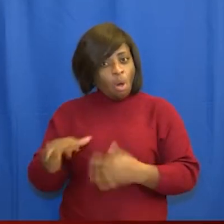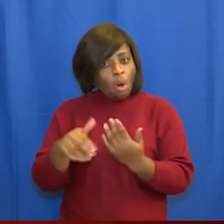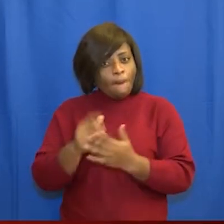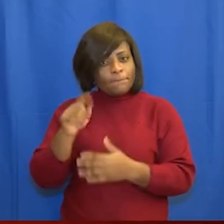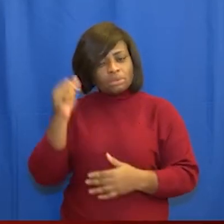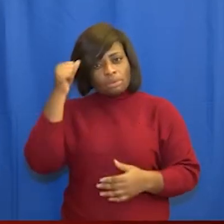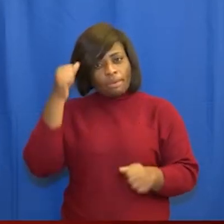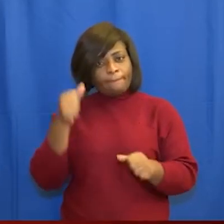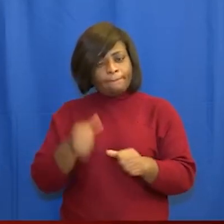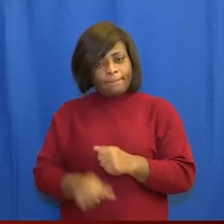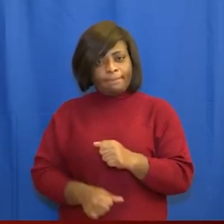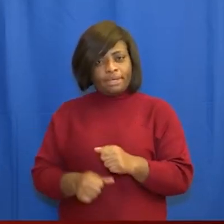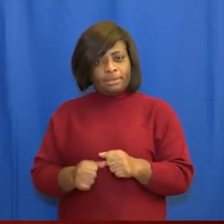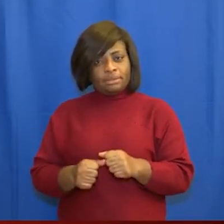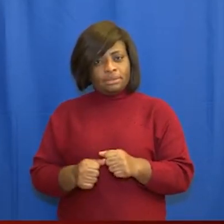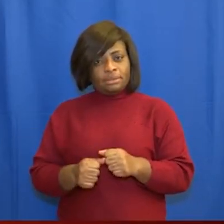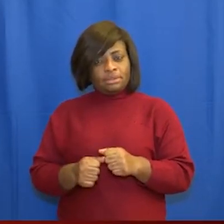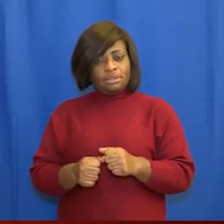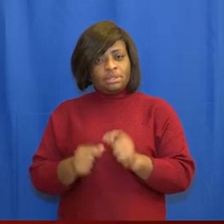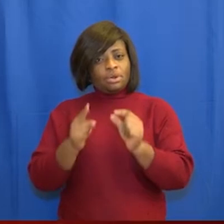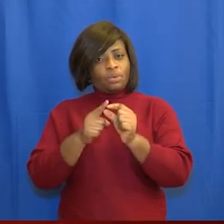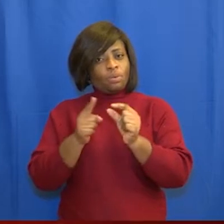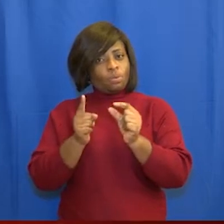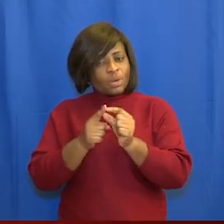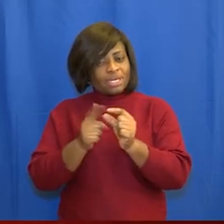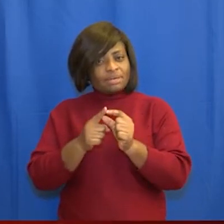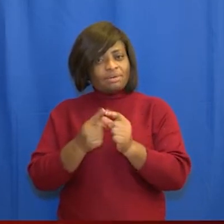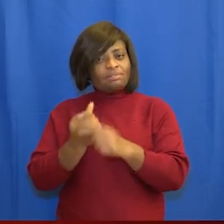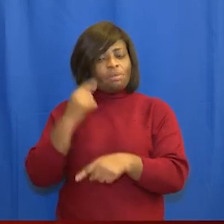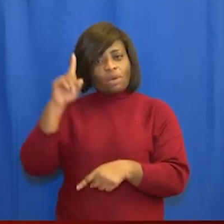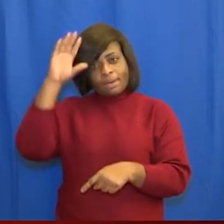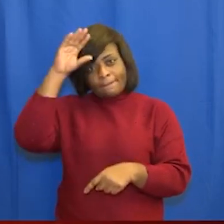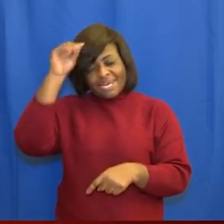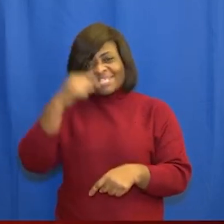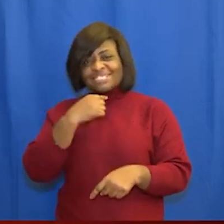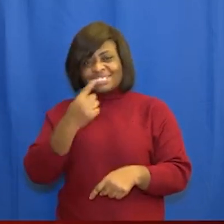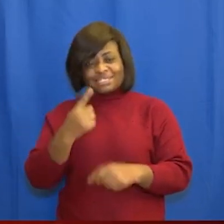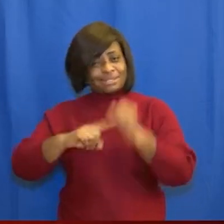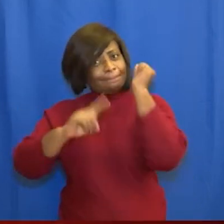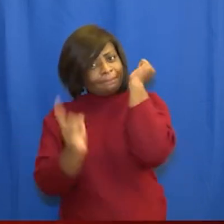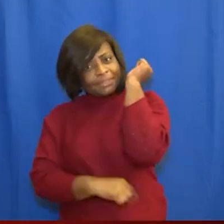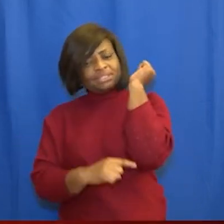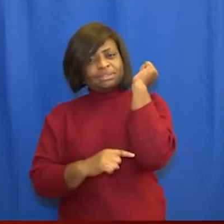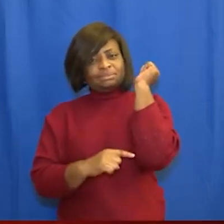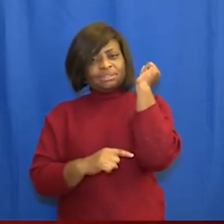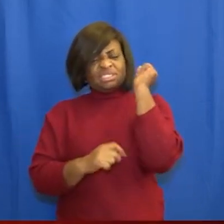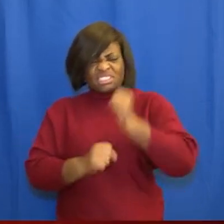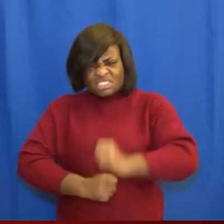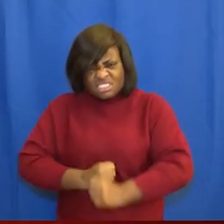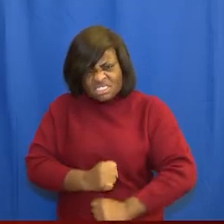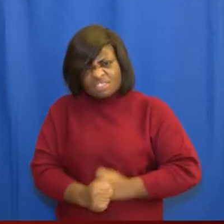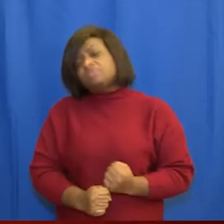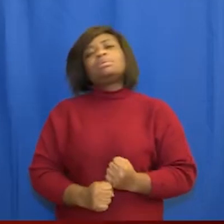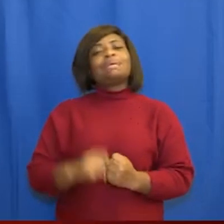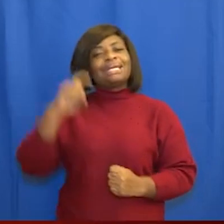remember the words of an ancient philosopher who said and i quote the punishment suffered by